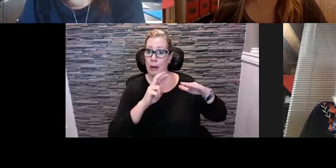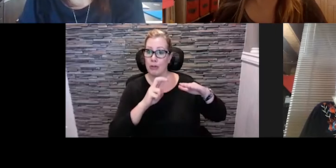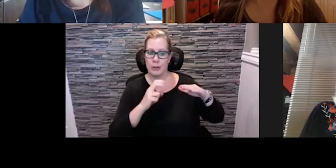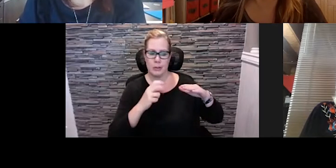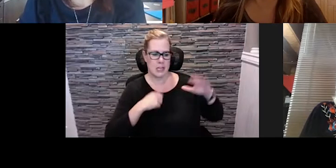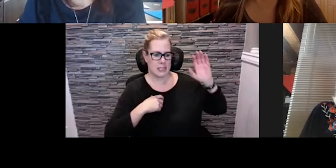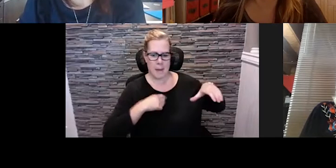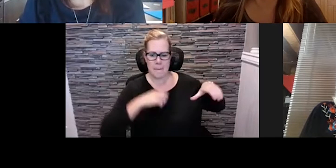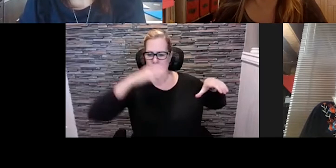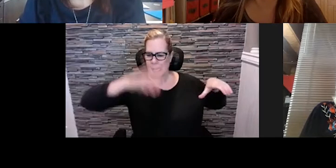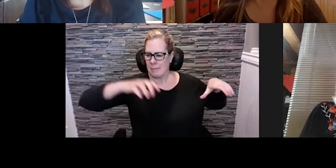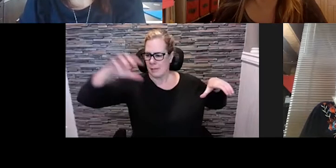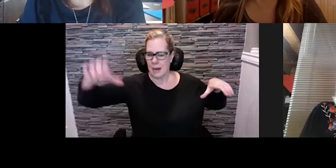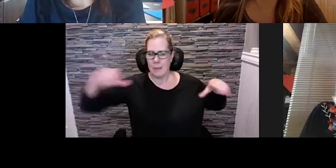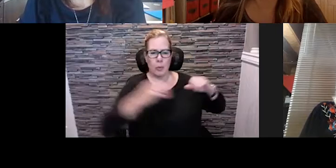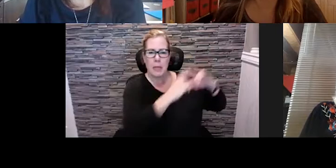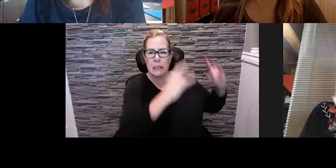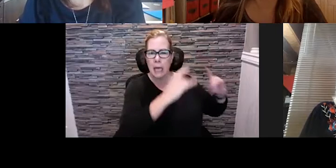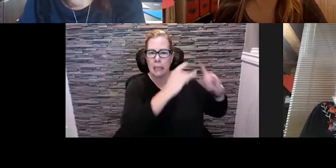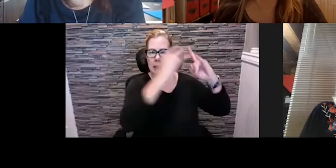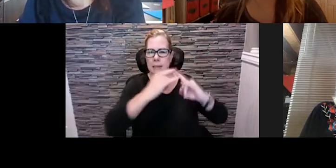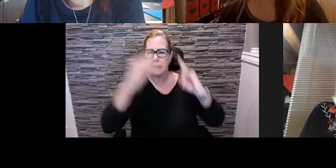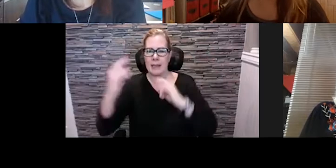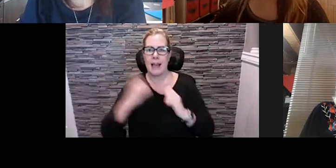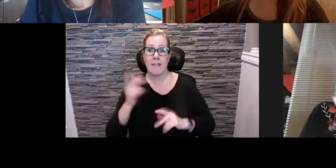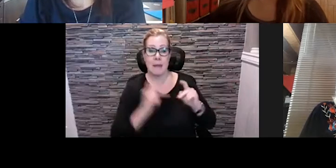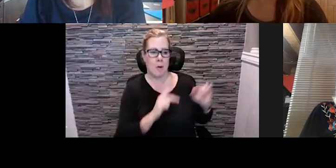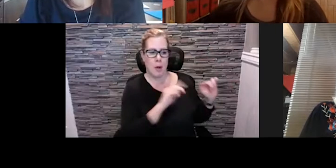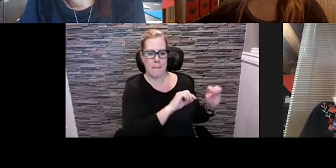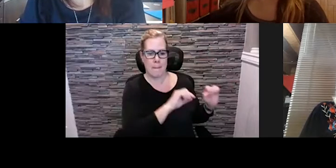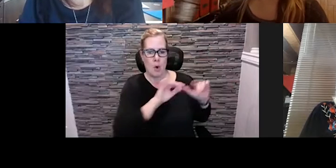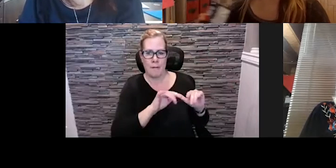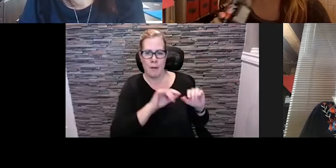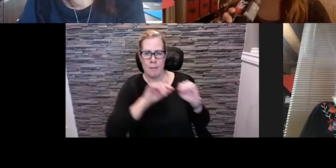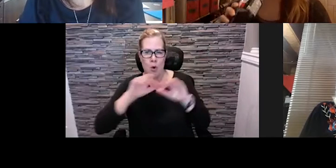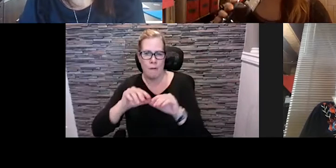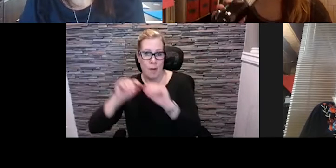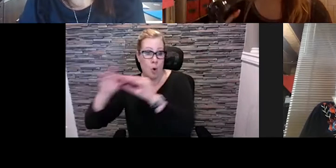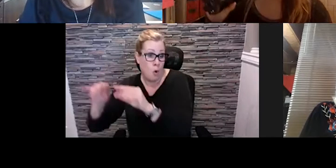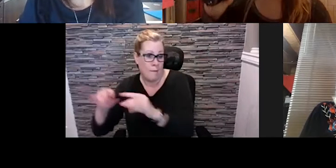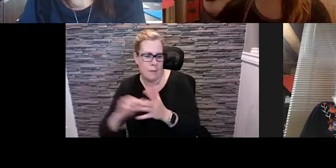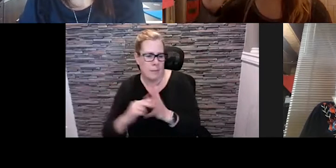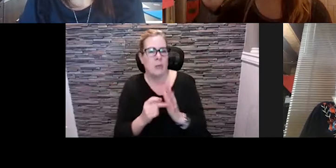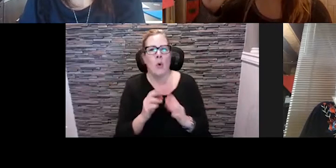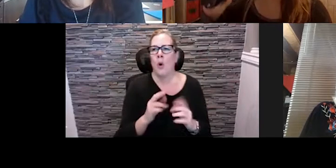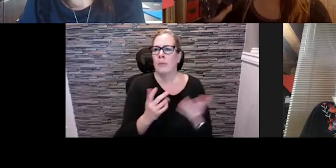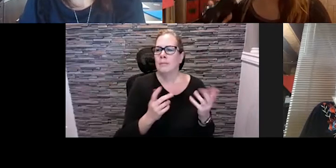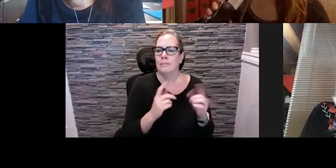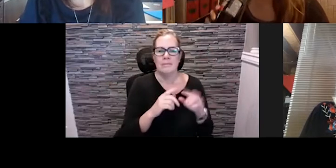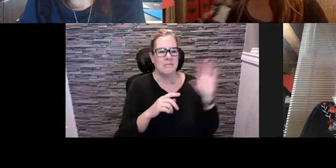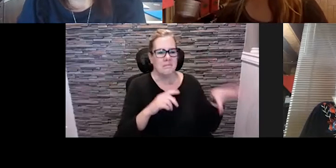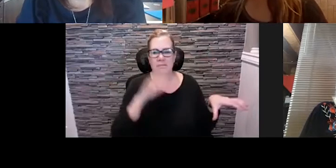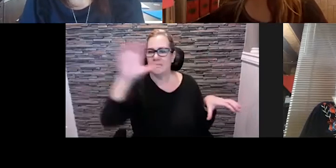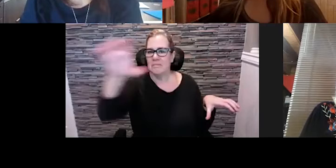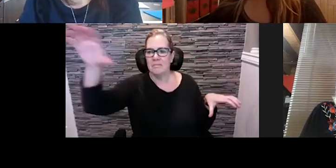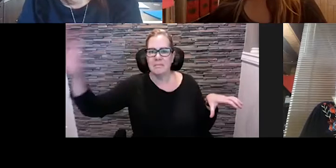what if we use spaces in multiple locations to gather people to get them to explore different areas, and then